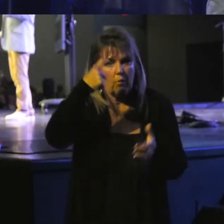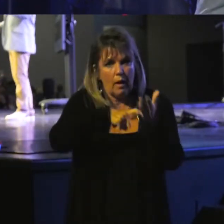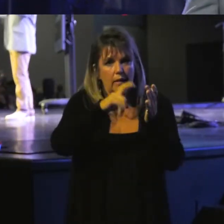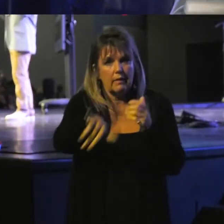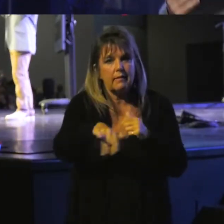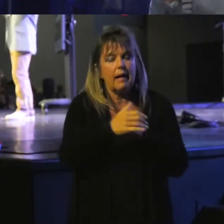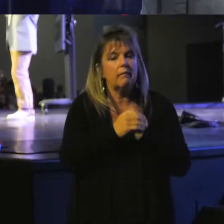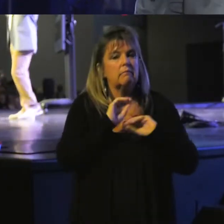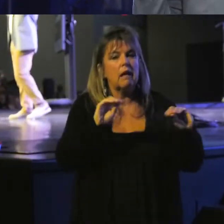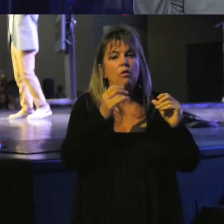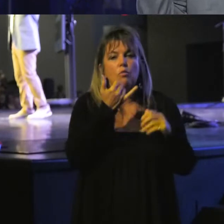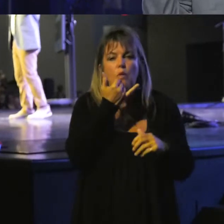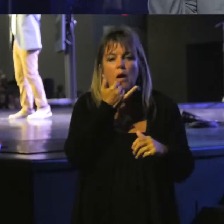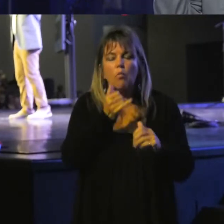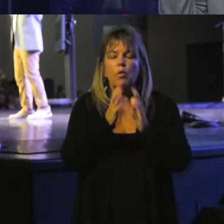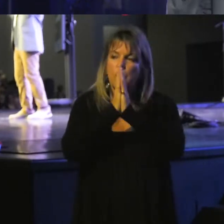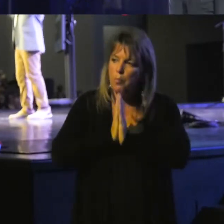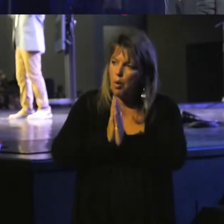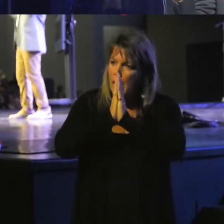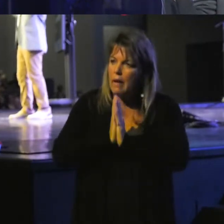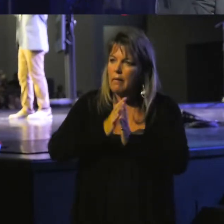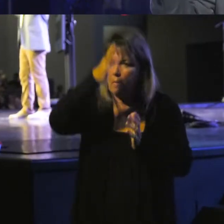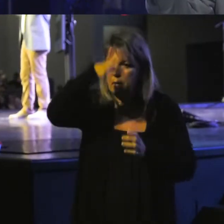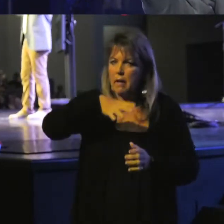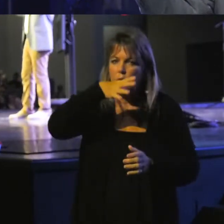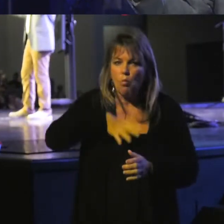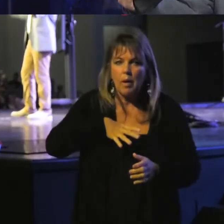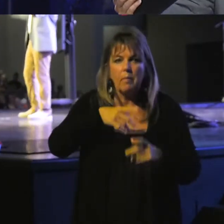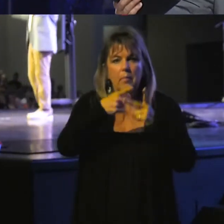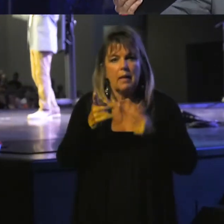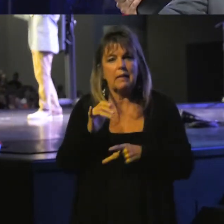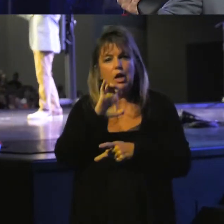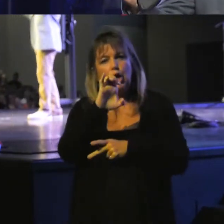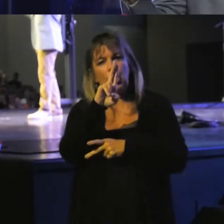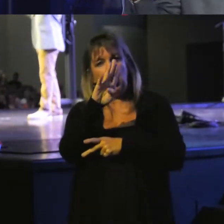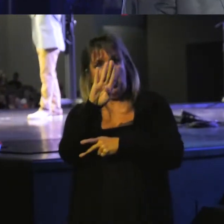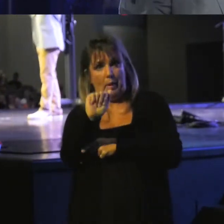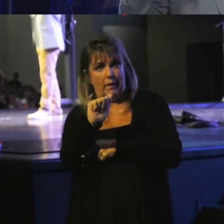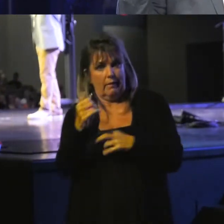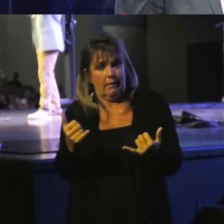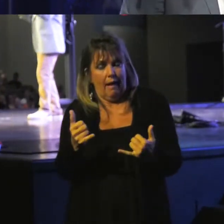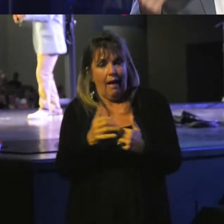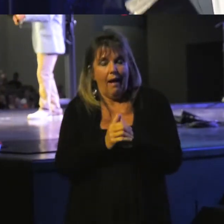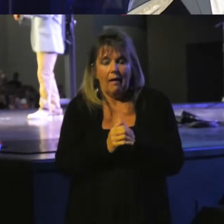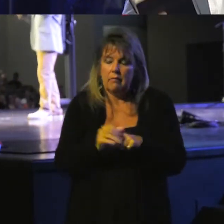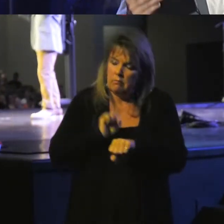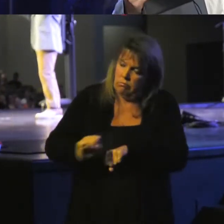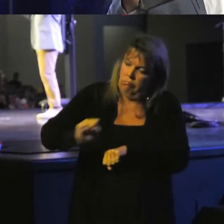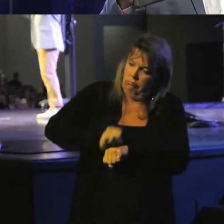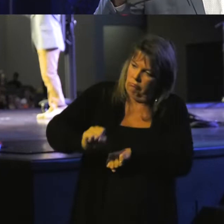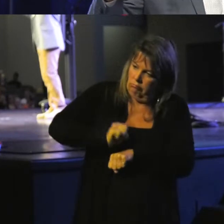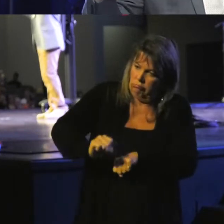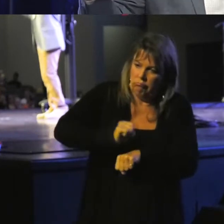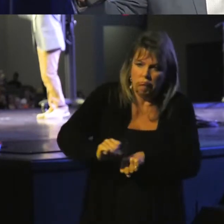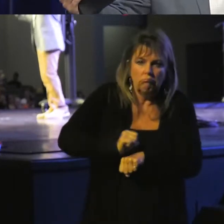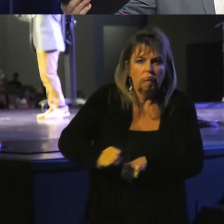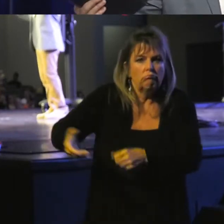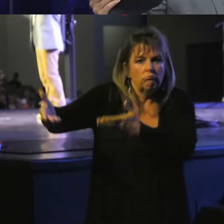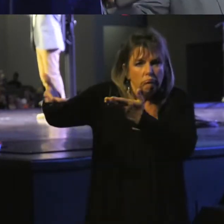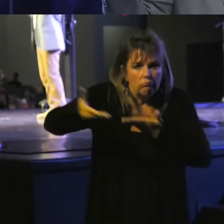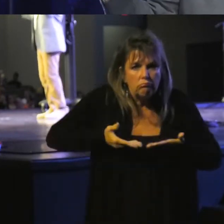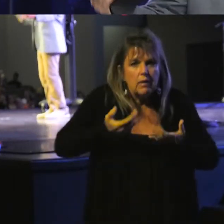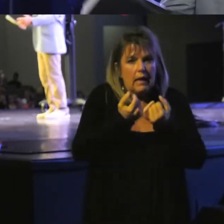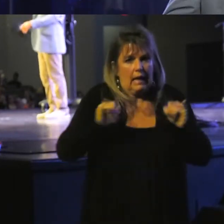that. There's nothing wrong with you praying for men and women in places like Cuba today that are working hard to bring